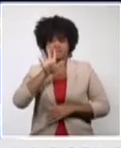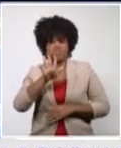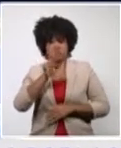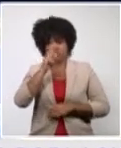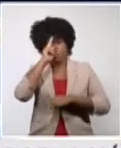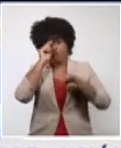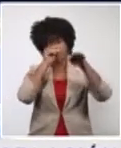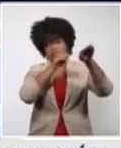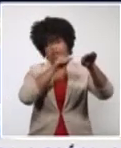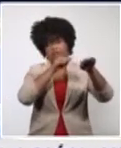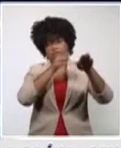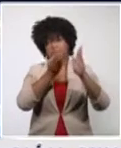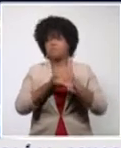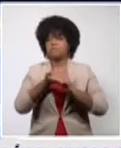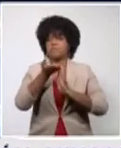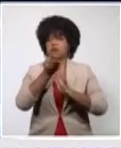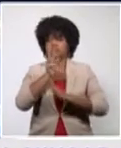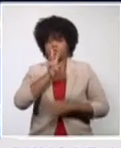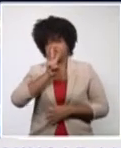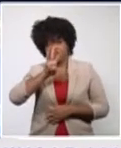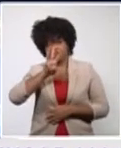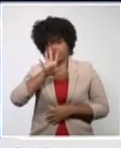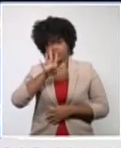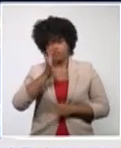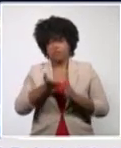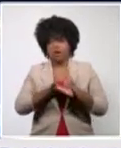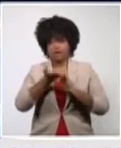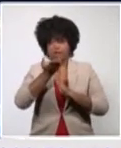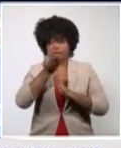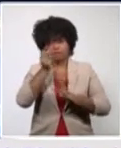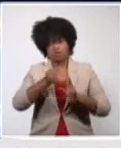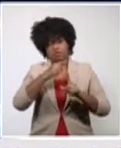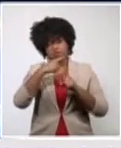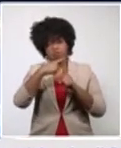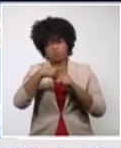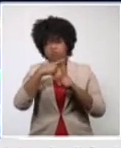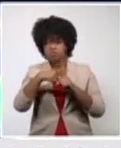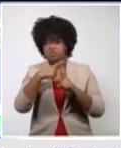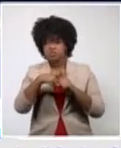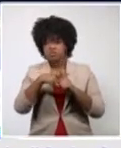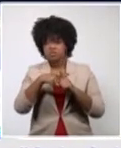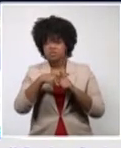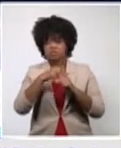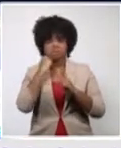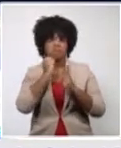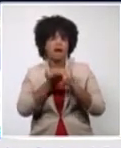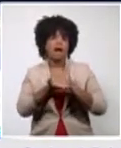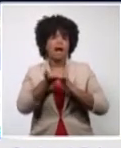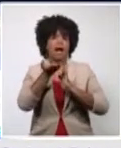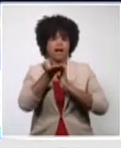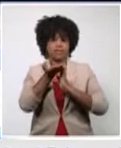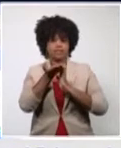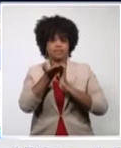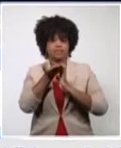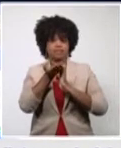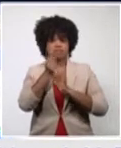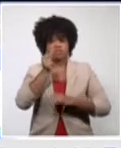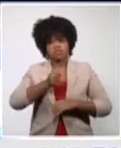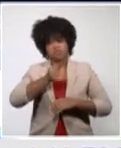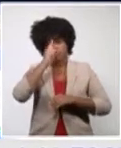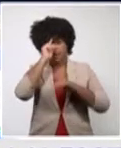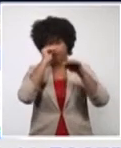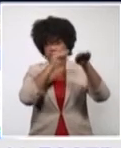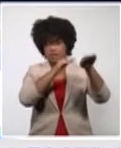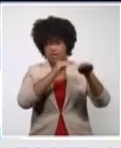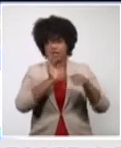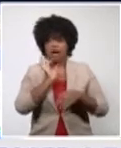than those who were admitted after testing positive.